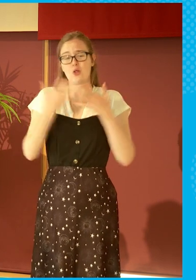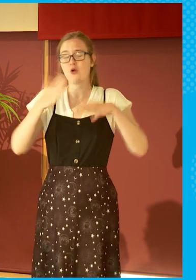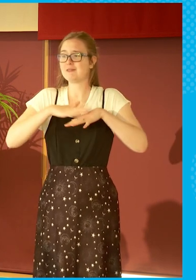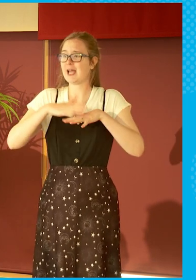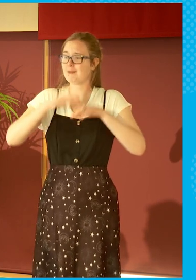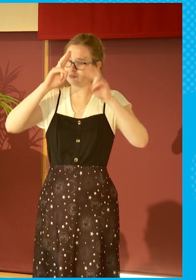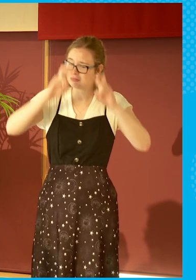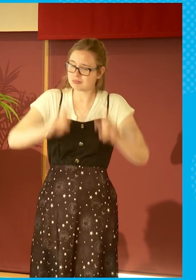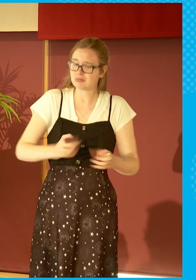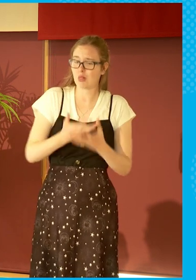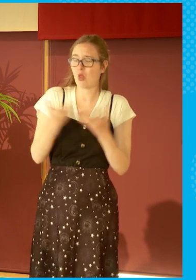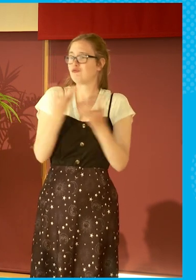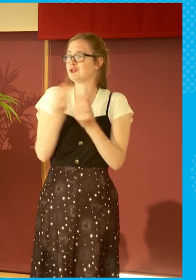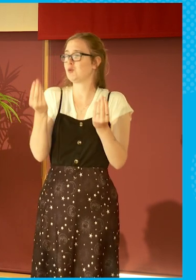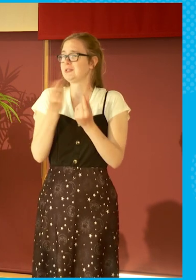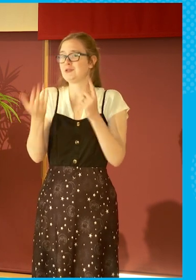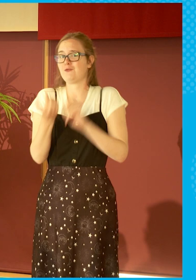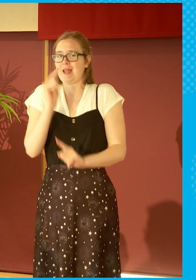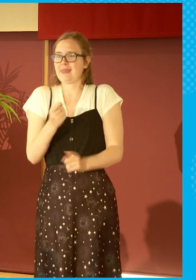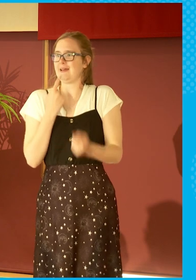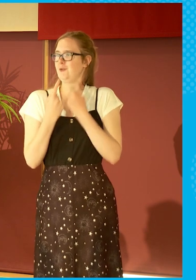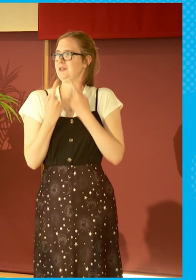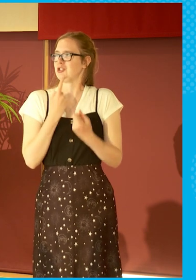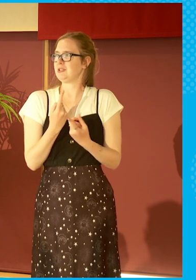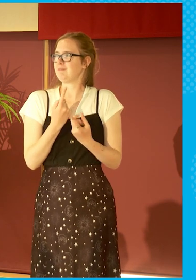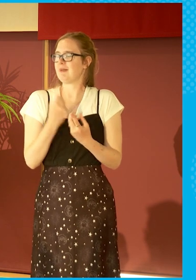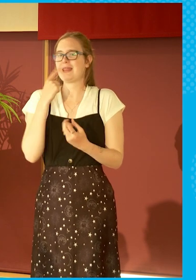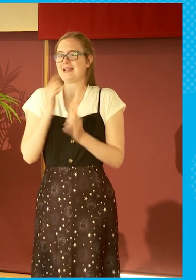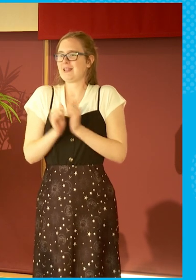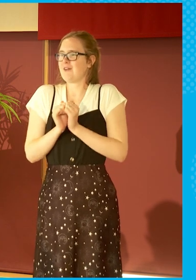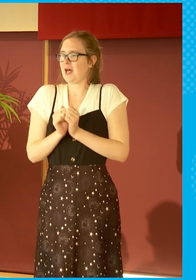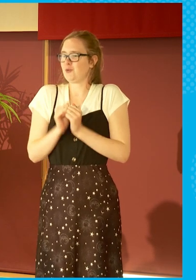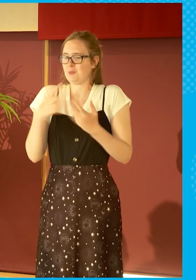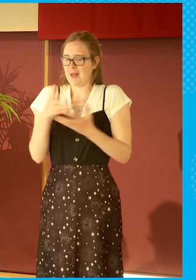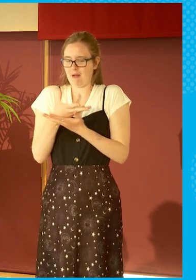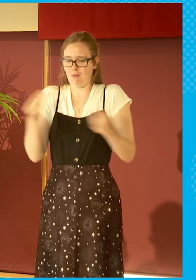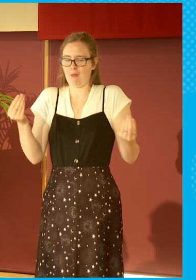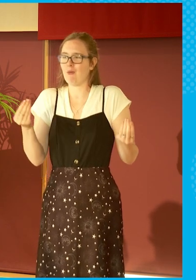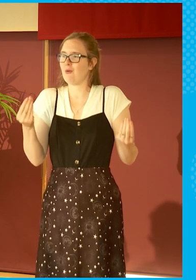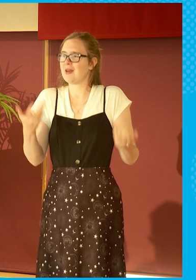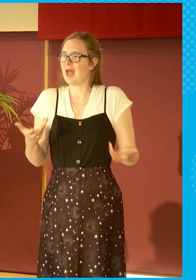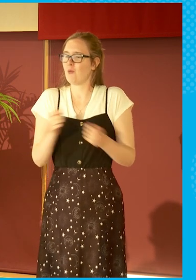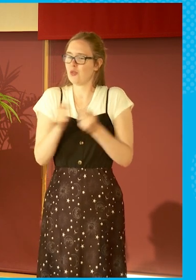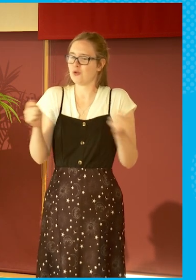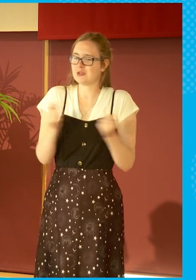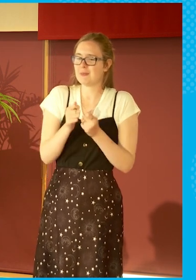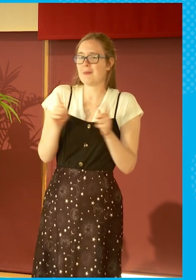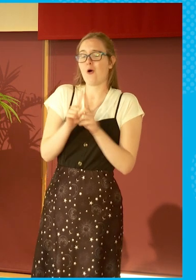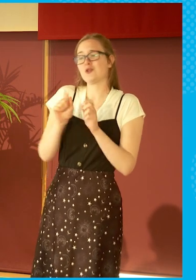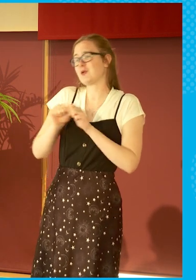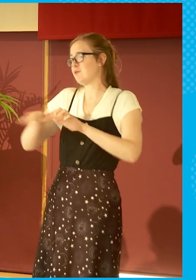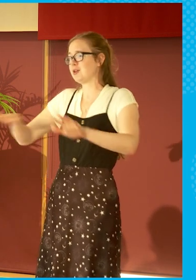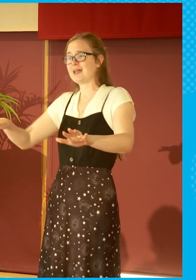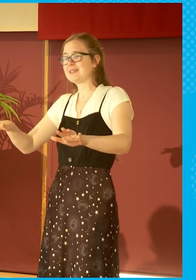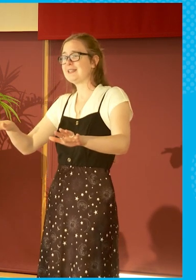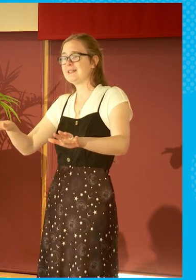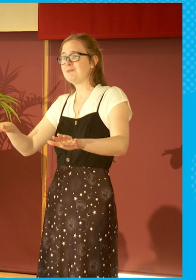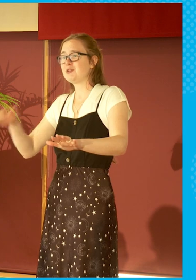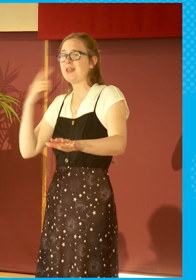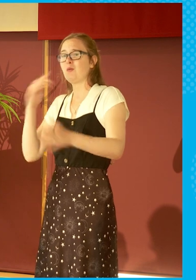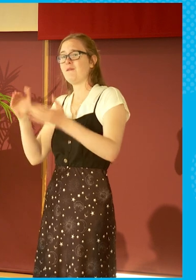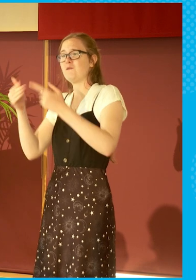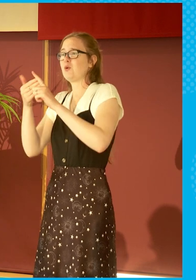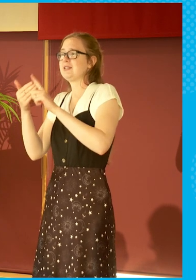it takes a lot of resources. And my worry is that the value of that is being lost, not just in newspapers, but in broadcasting as well. So I wonder if we could